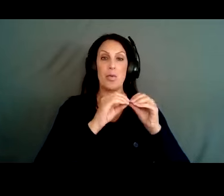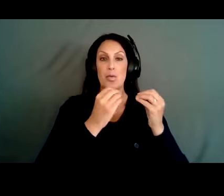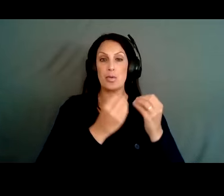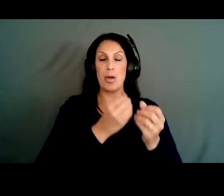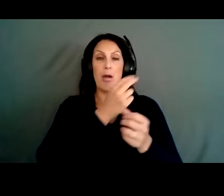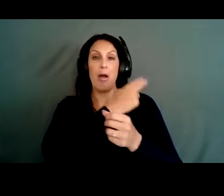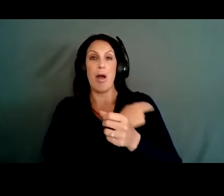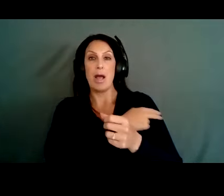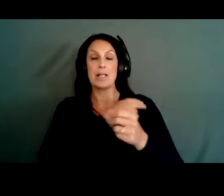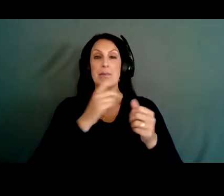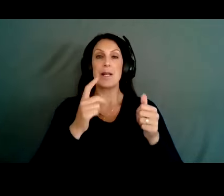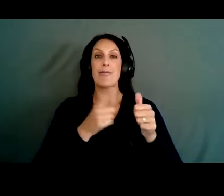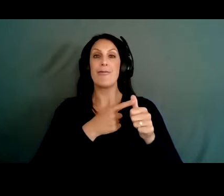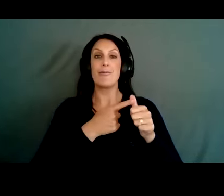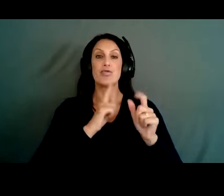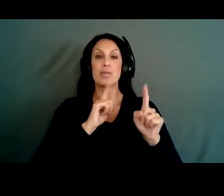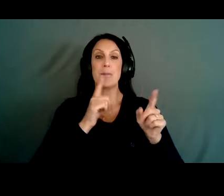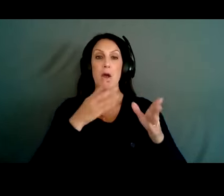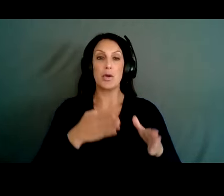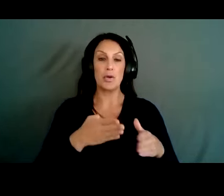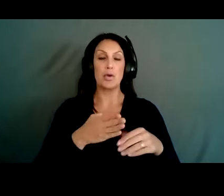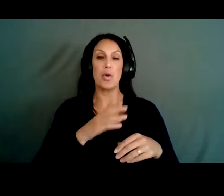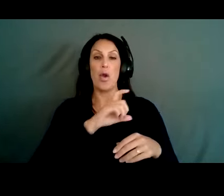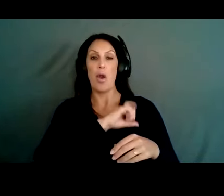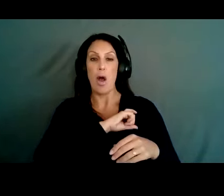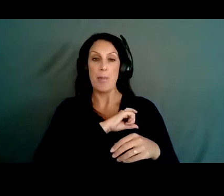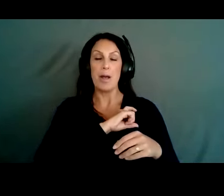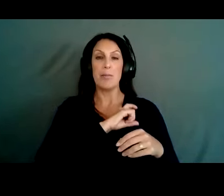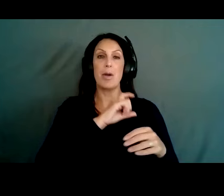responder, any law enforcement, or any elected officials?